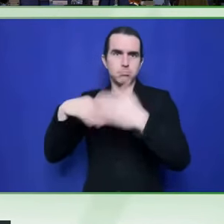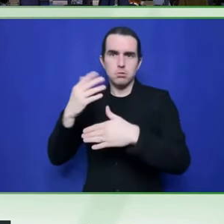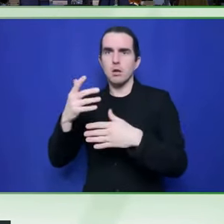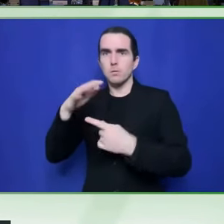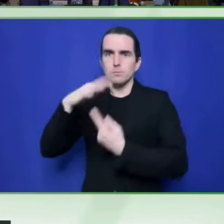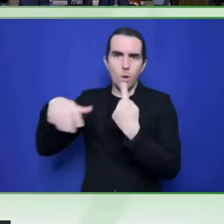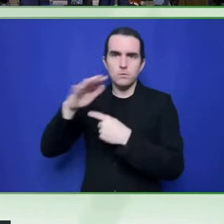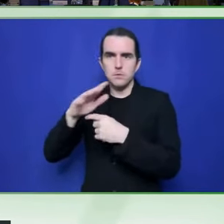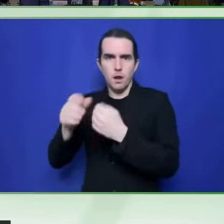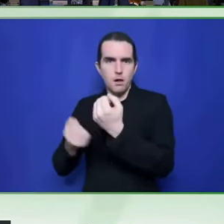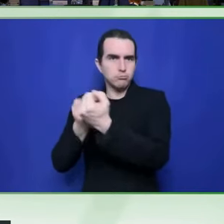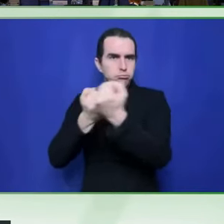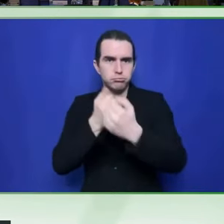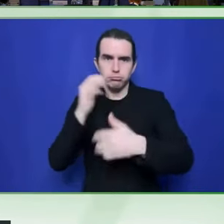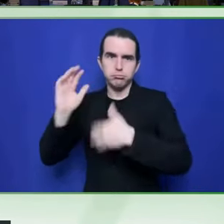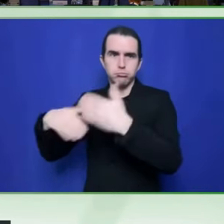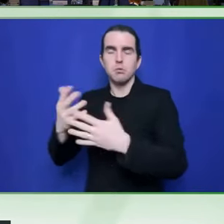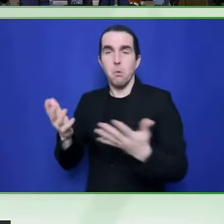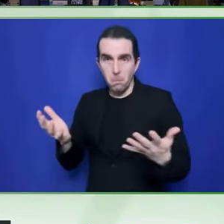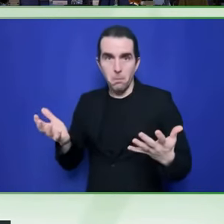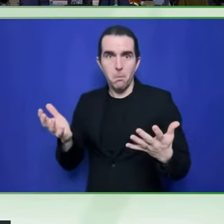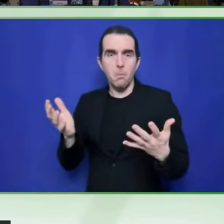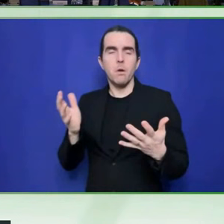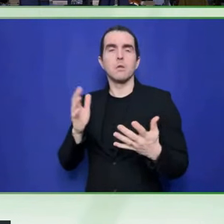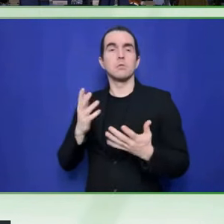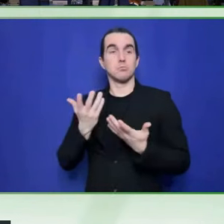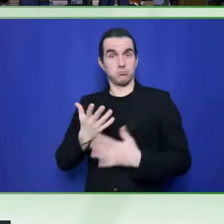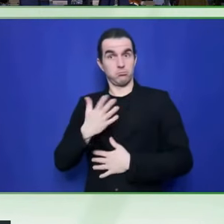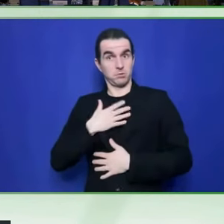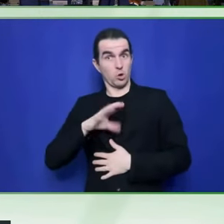disability perspectives into entertainment industry.